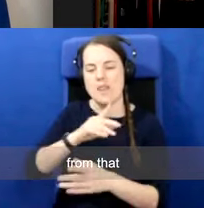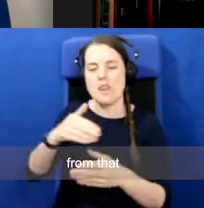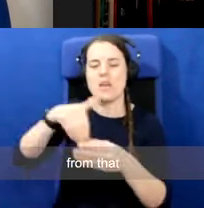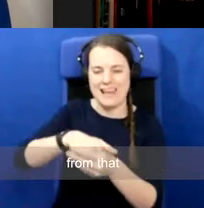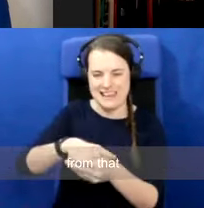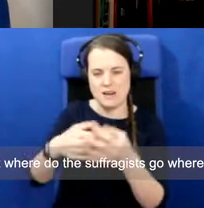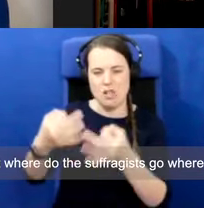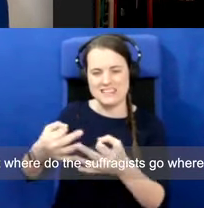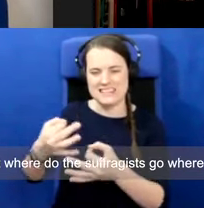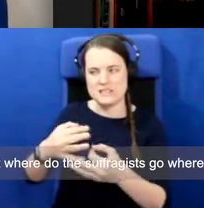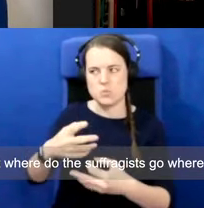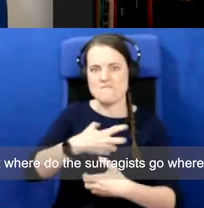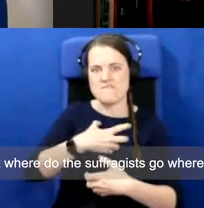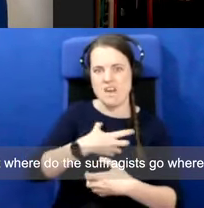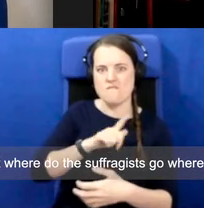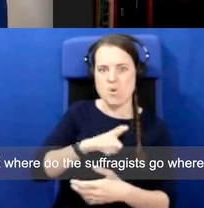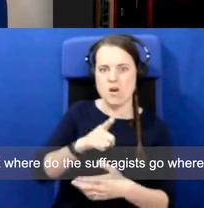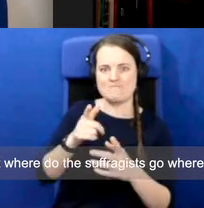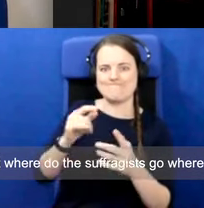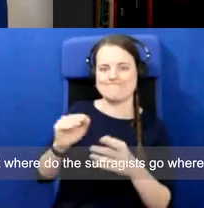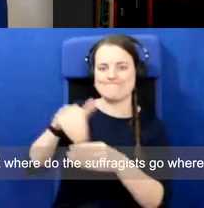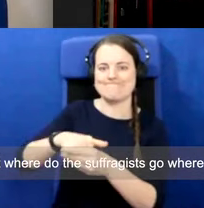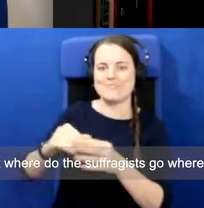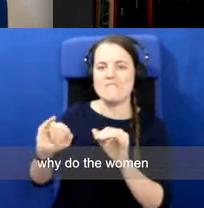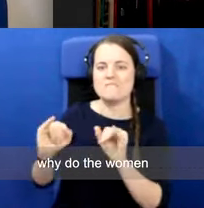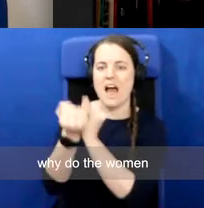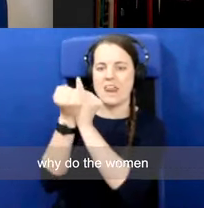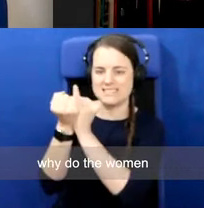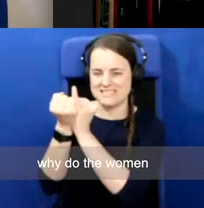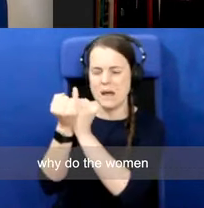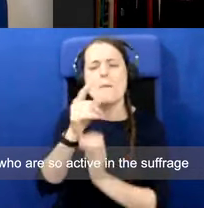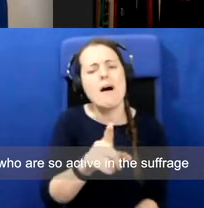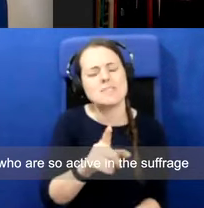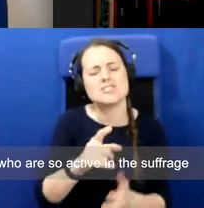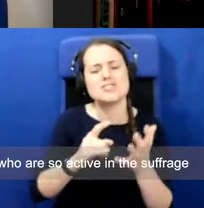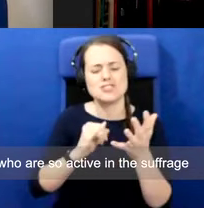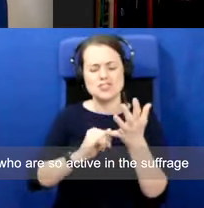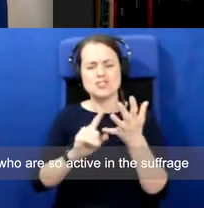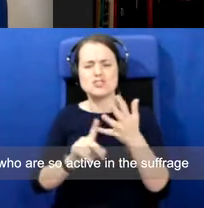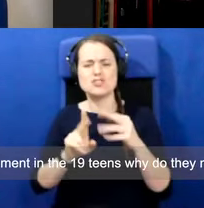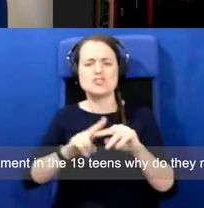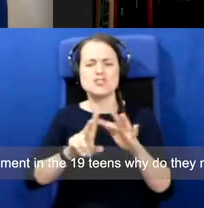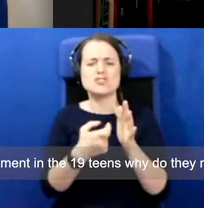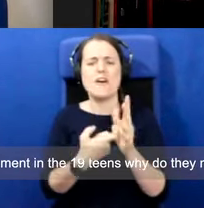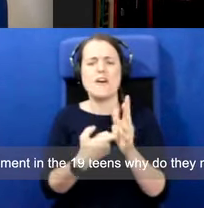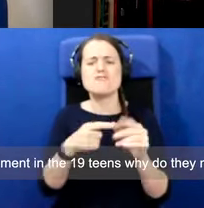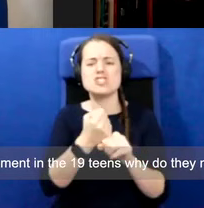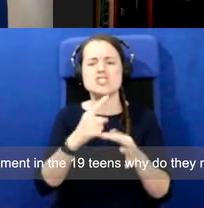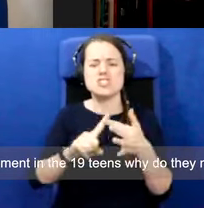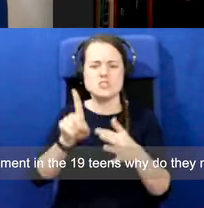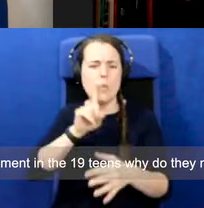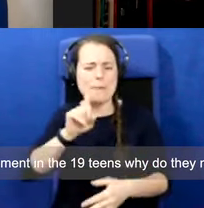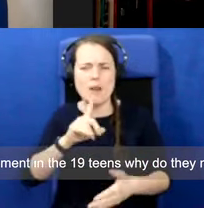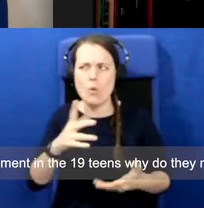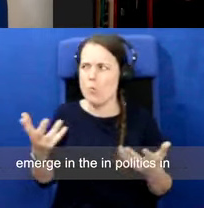And they never really recover from that. But where do the suffragists go? Why do the women who are so active in the suffrage